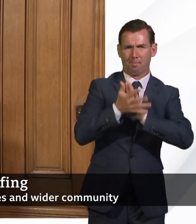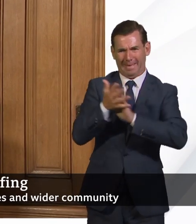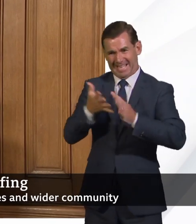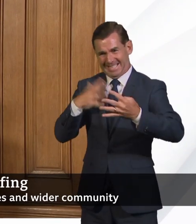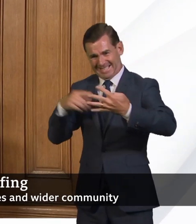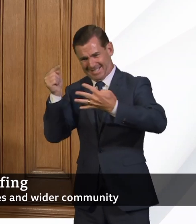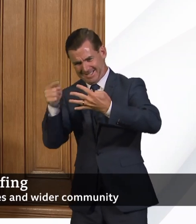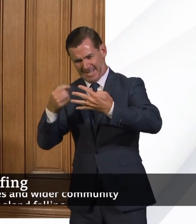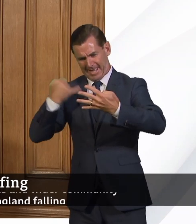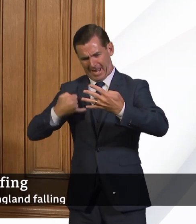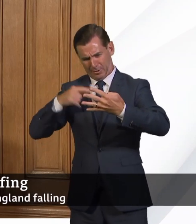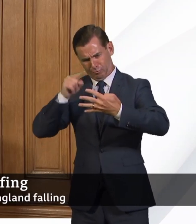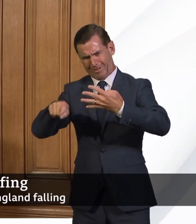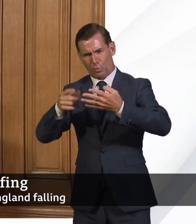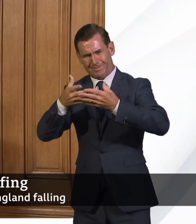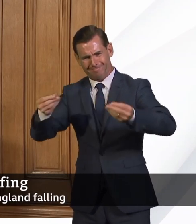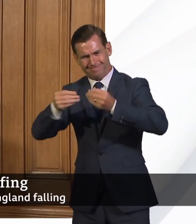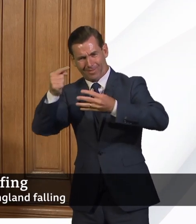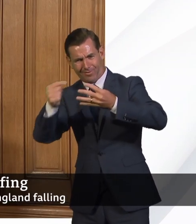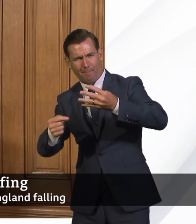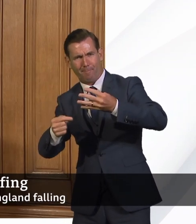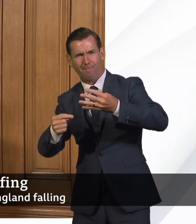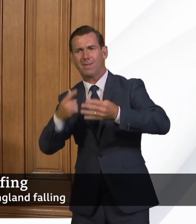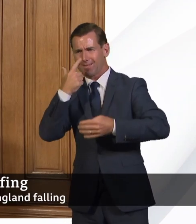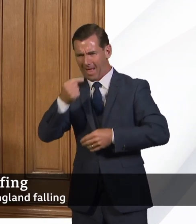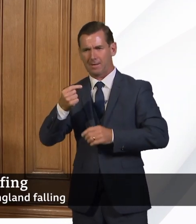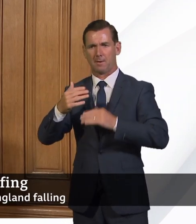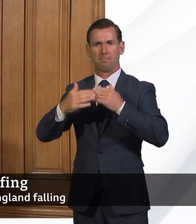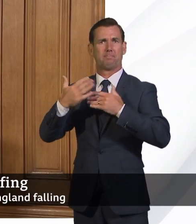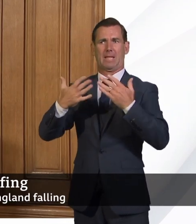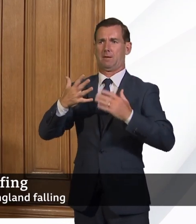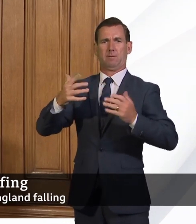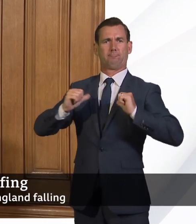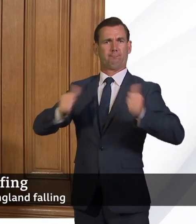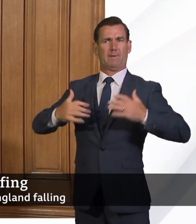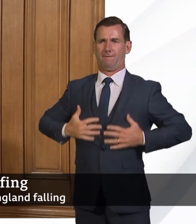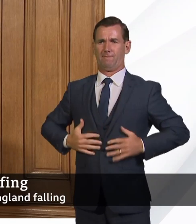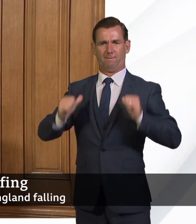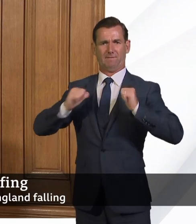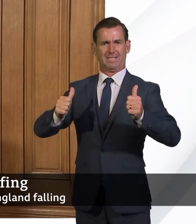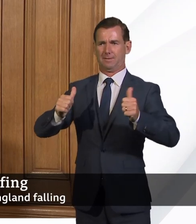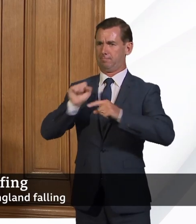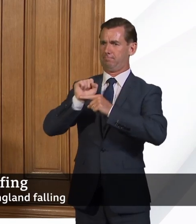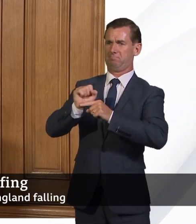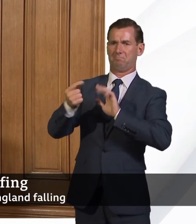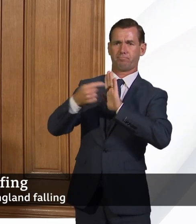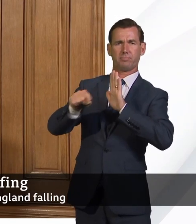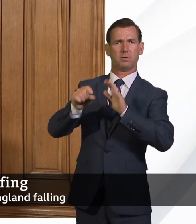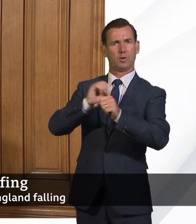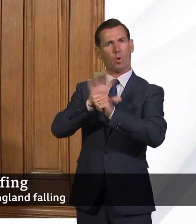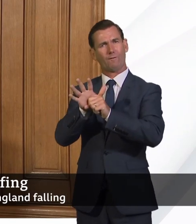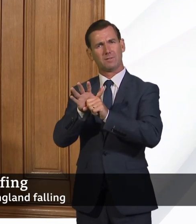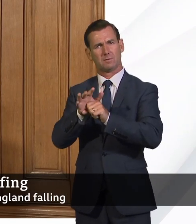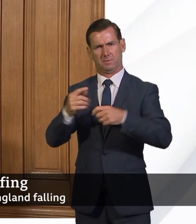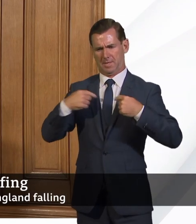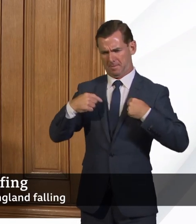for infections such as COVID-19. So we have very targeted approaches. I lead the cardiovascular programs at NHS England.